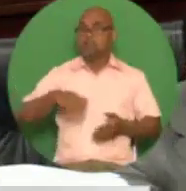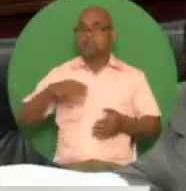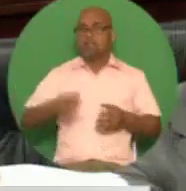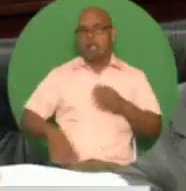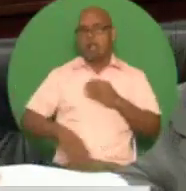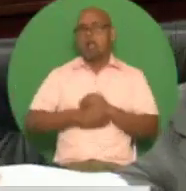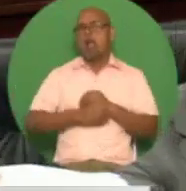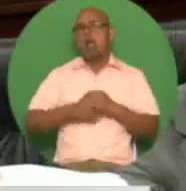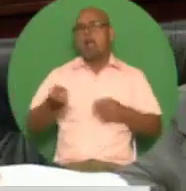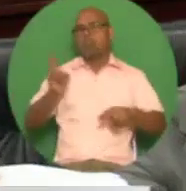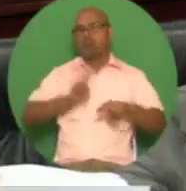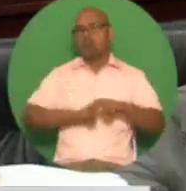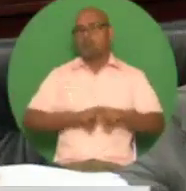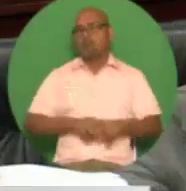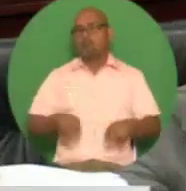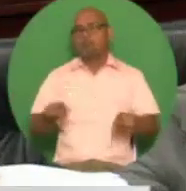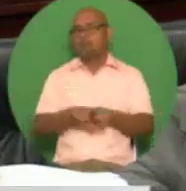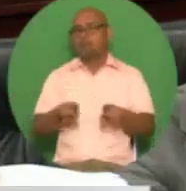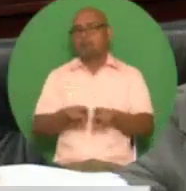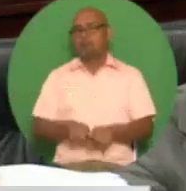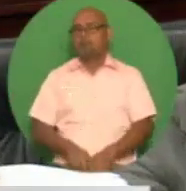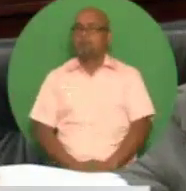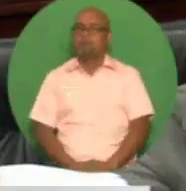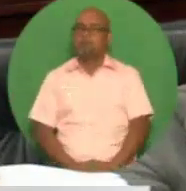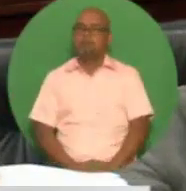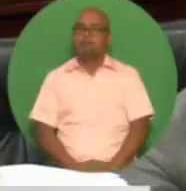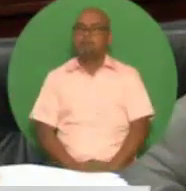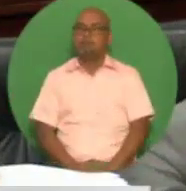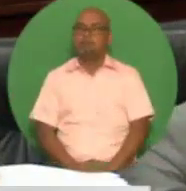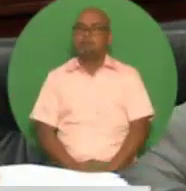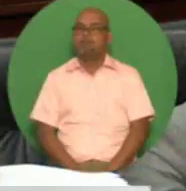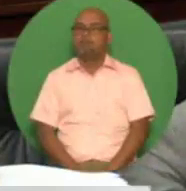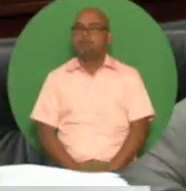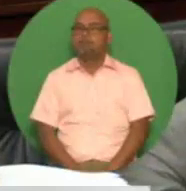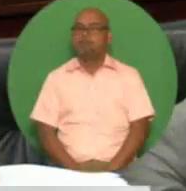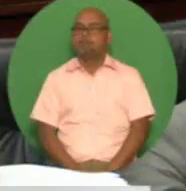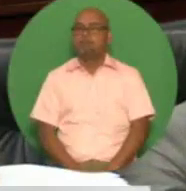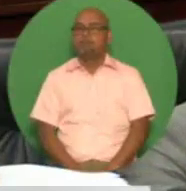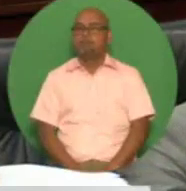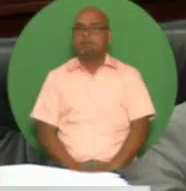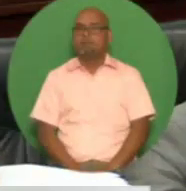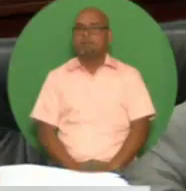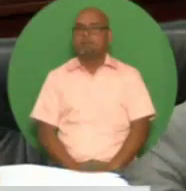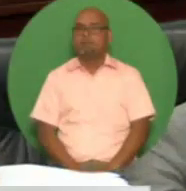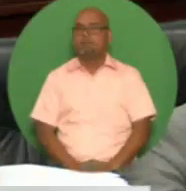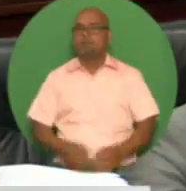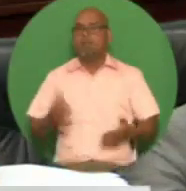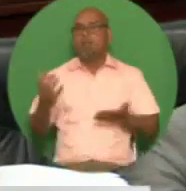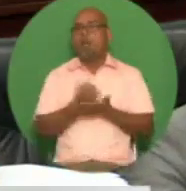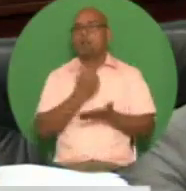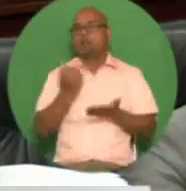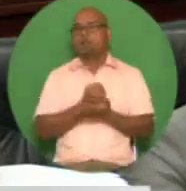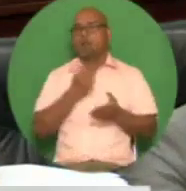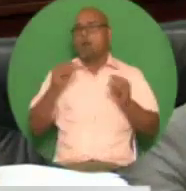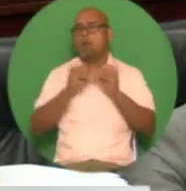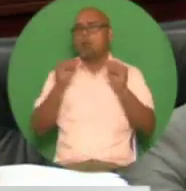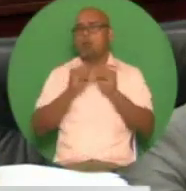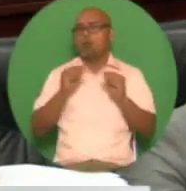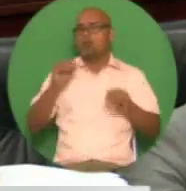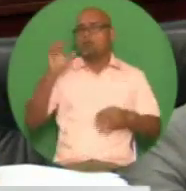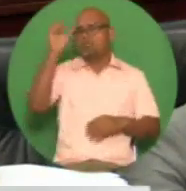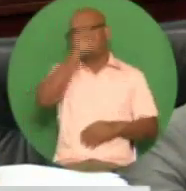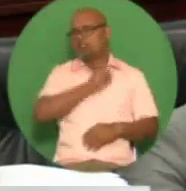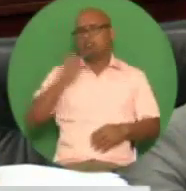the board of inland revenue enhancing revenue collection madam speaker in the recent